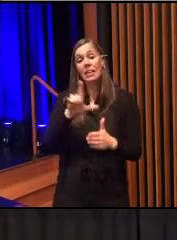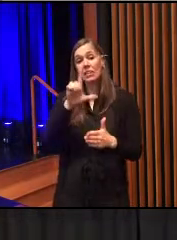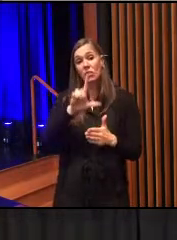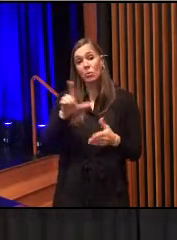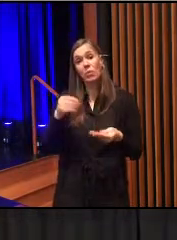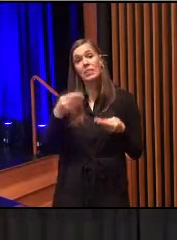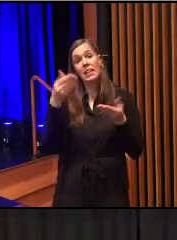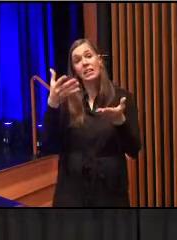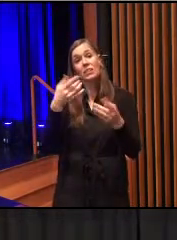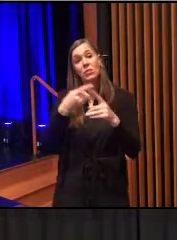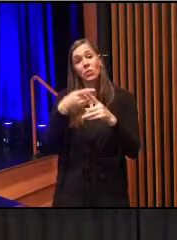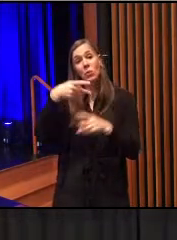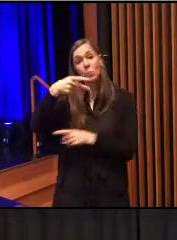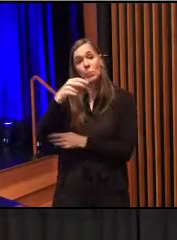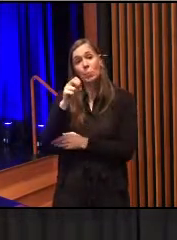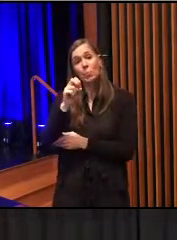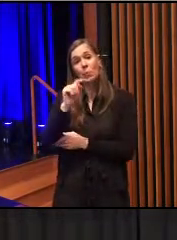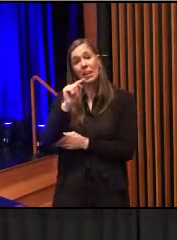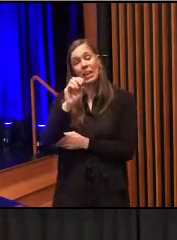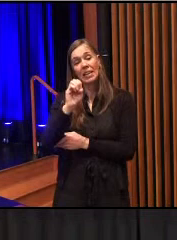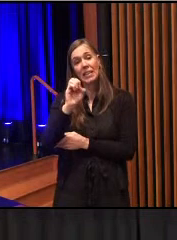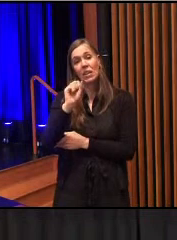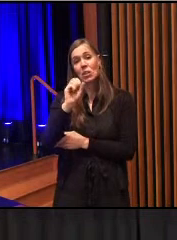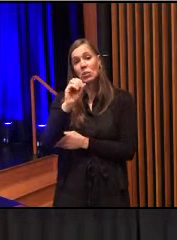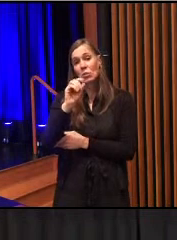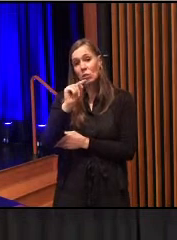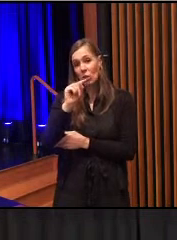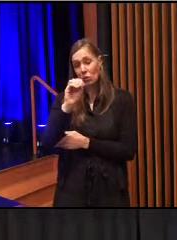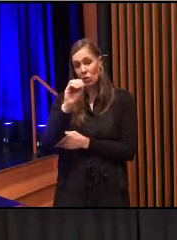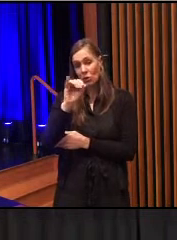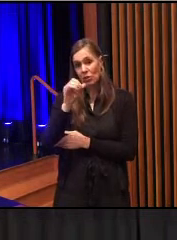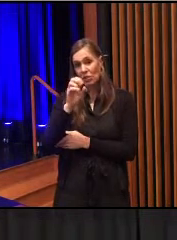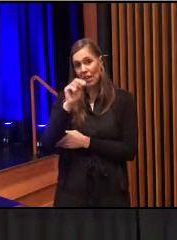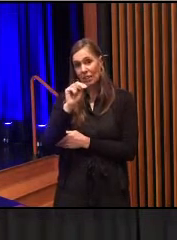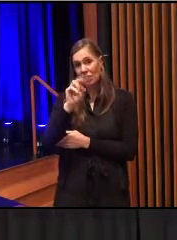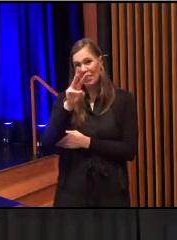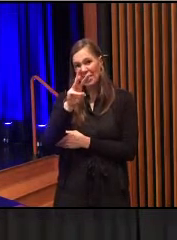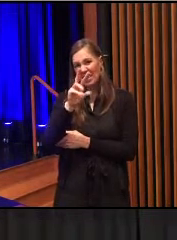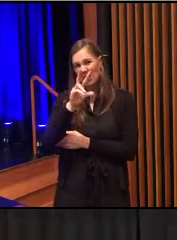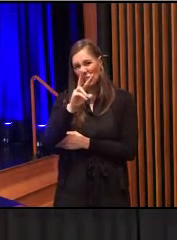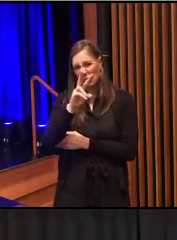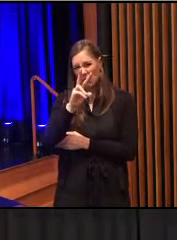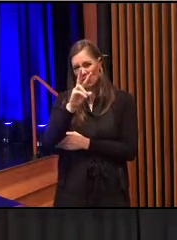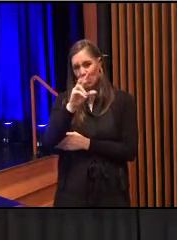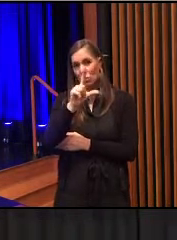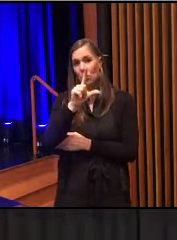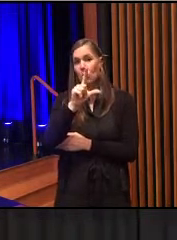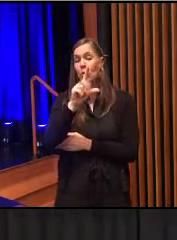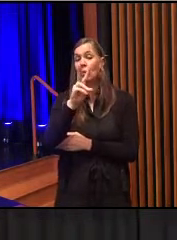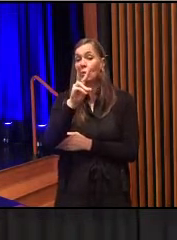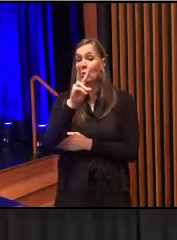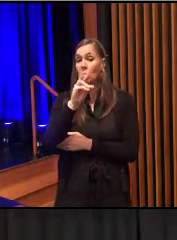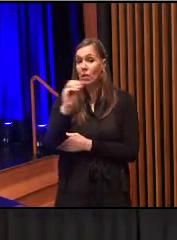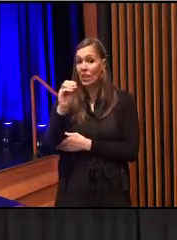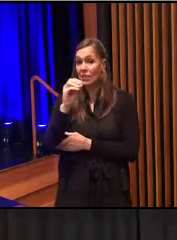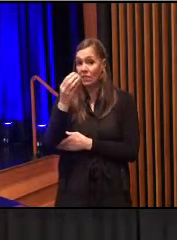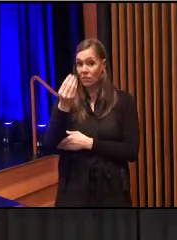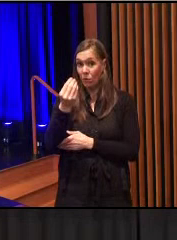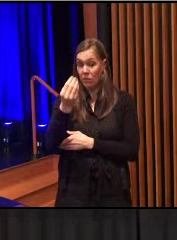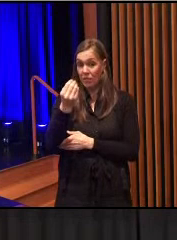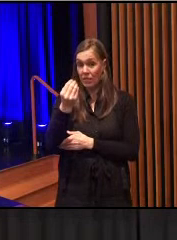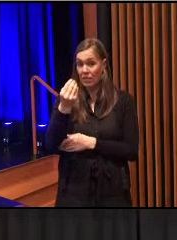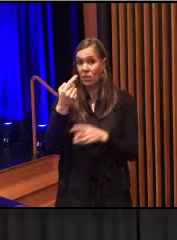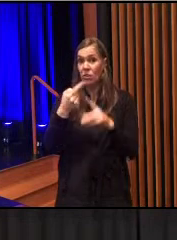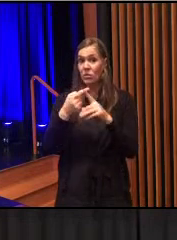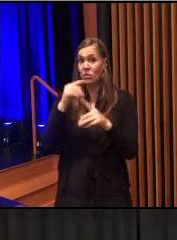Pete Soto in appreciation for his service as city councilor January 6, 2014 through January 3, 2022.